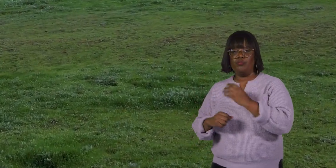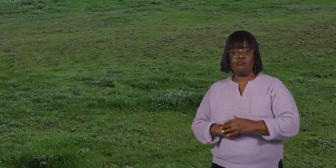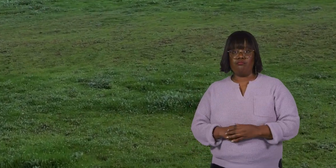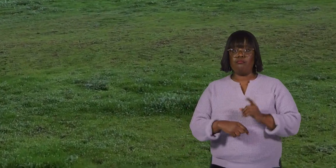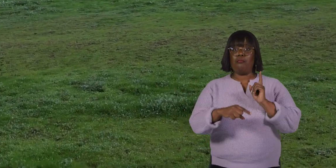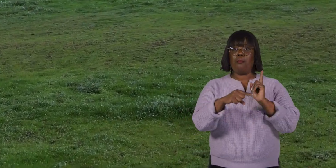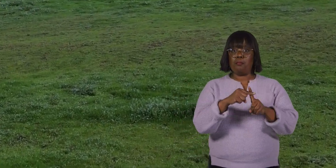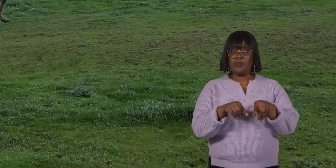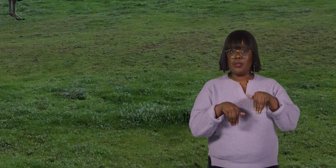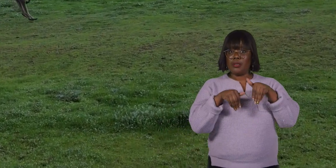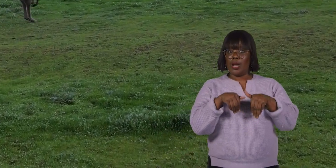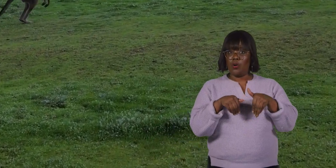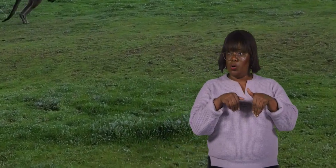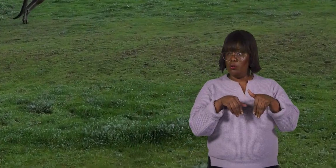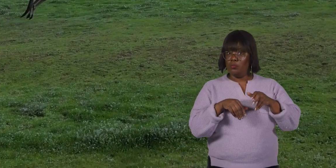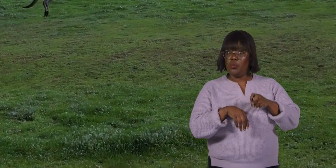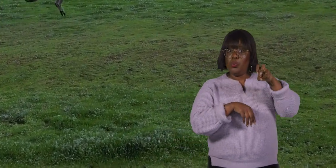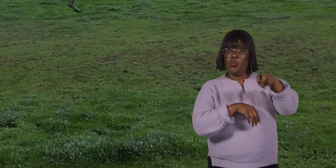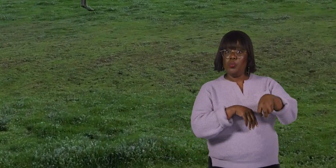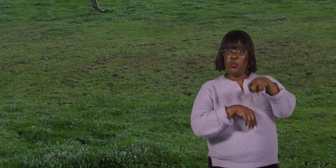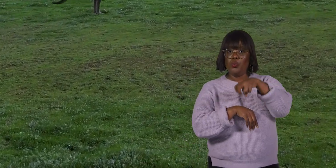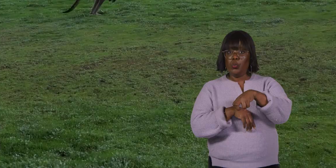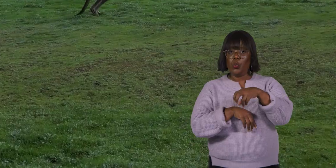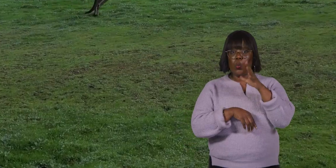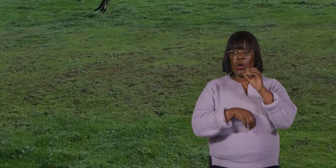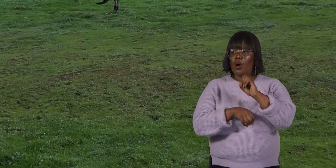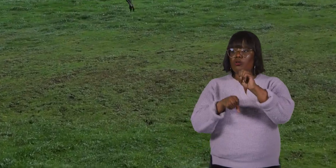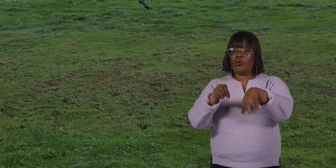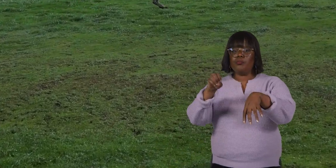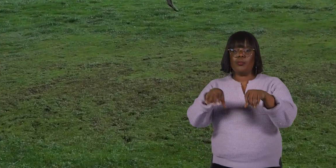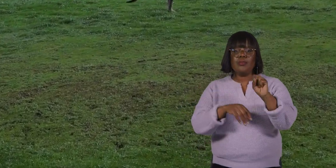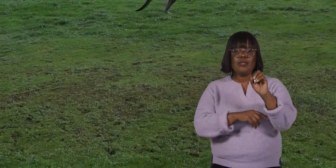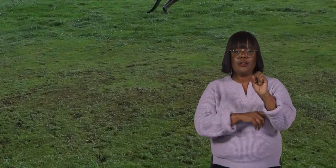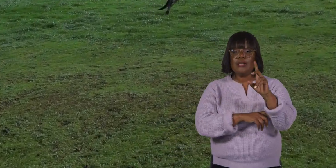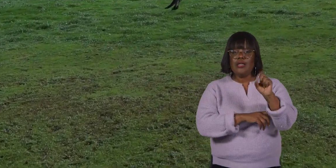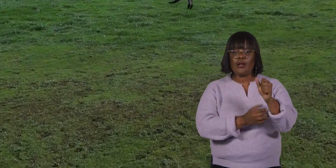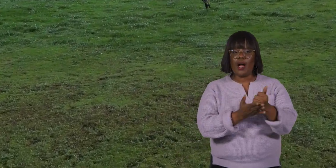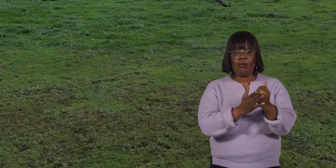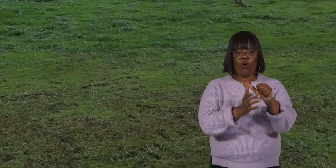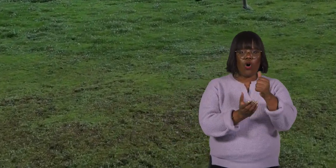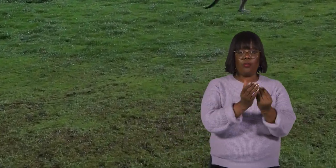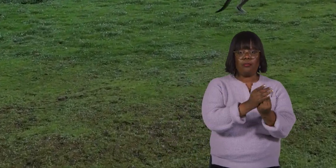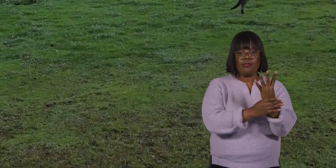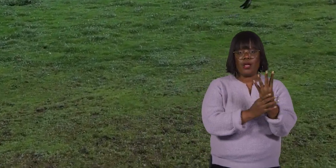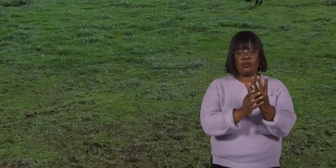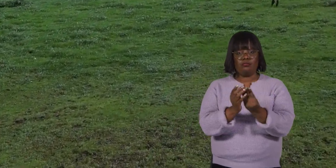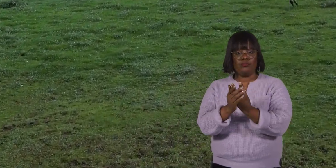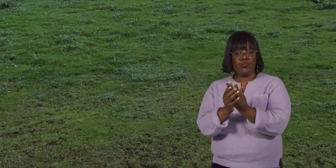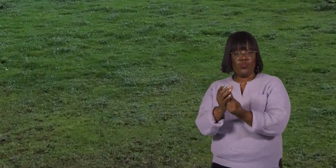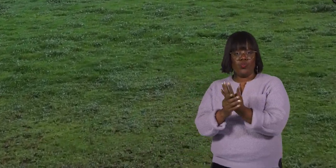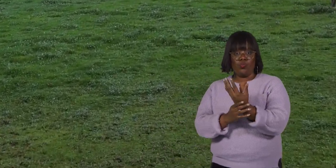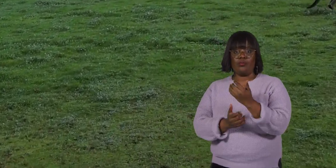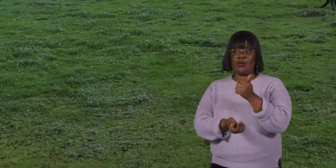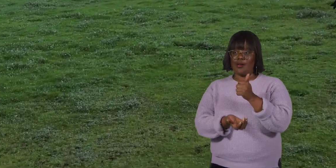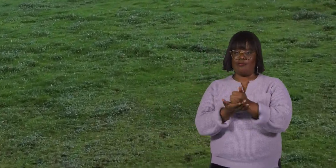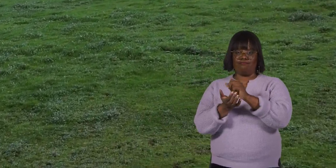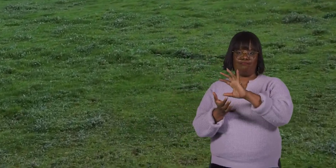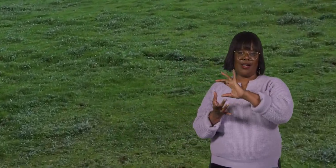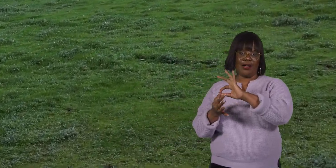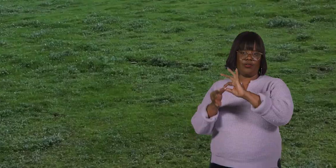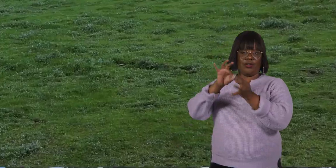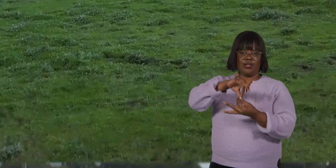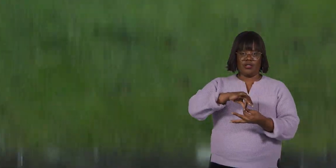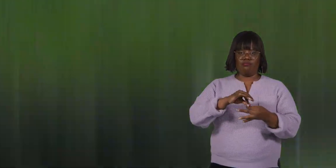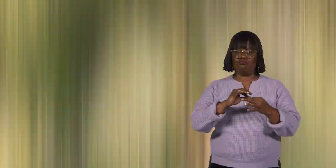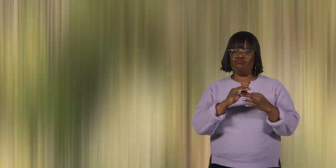when kangaroos move around, they spread seeds through their droppings, which helps new plants grow and keeps the ecosystem diverse